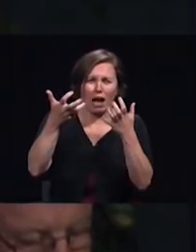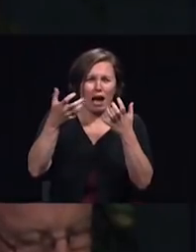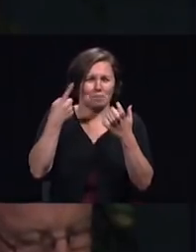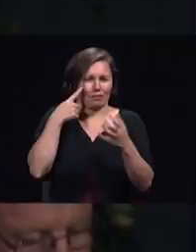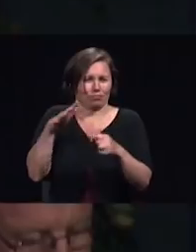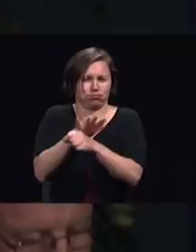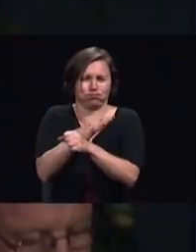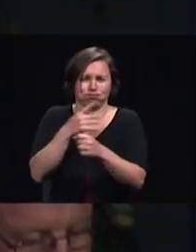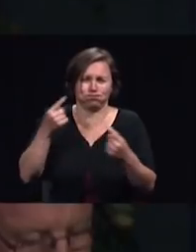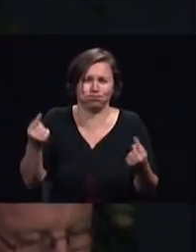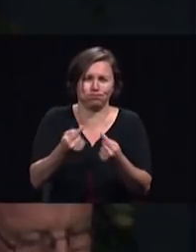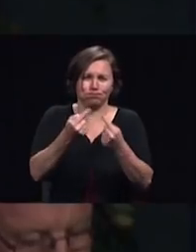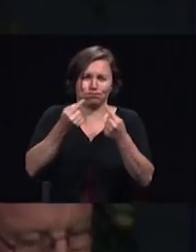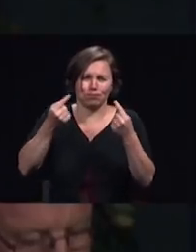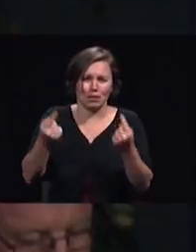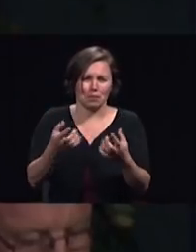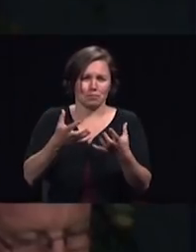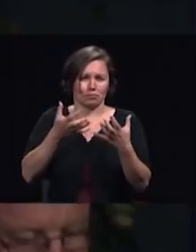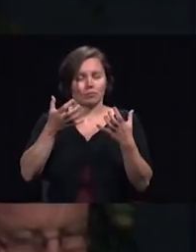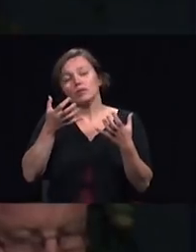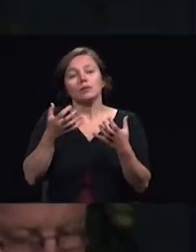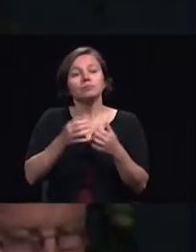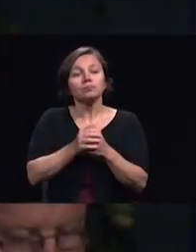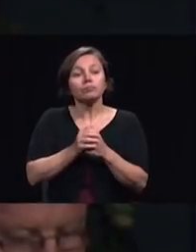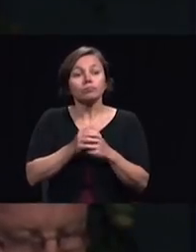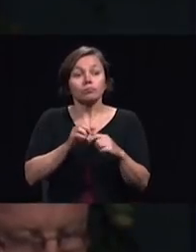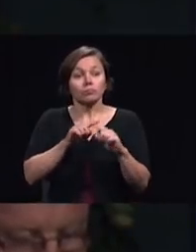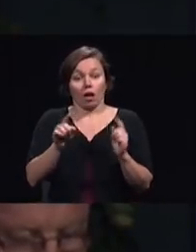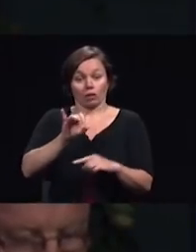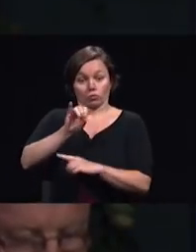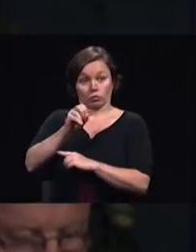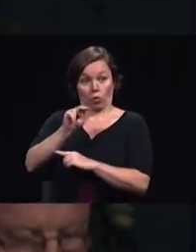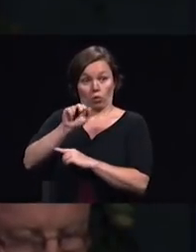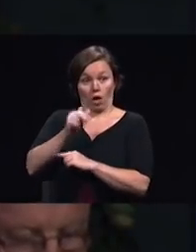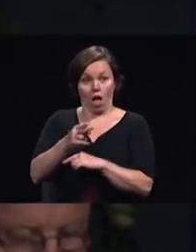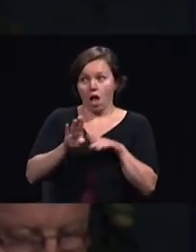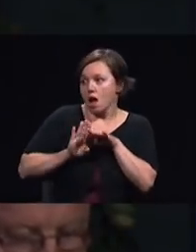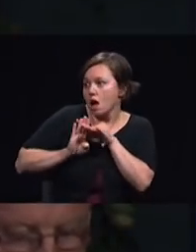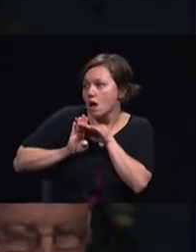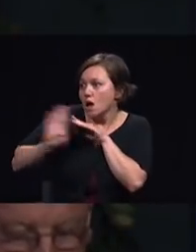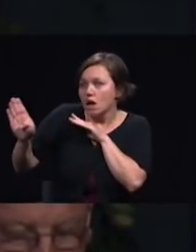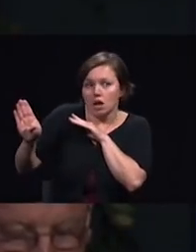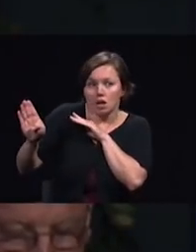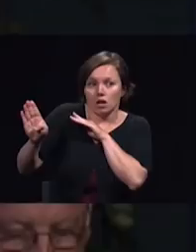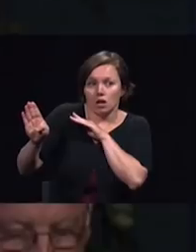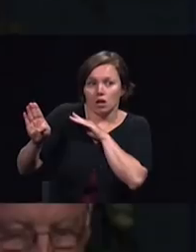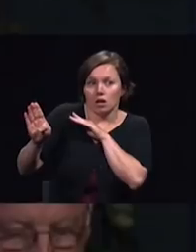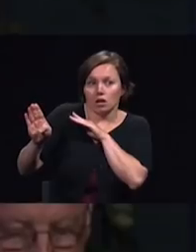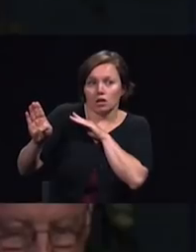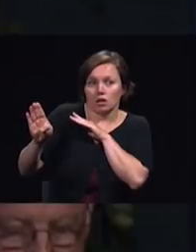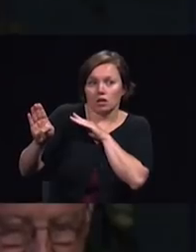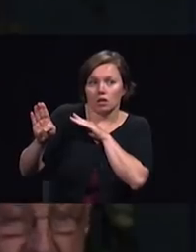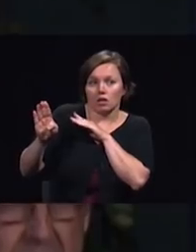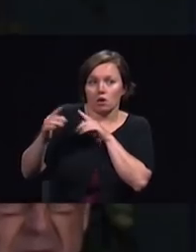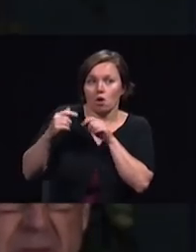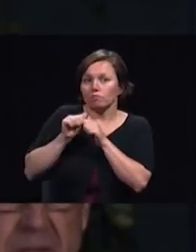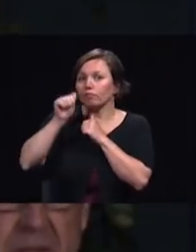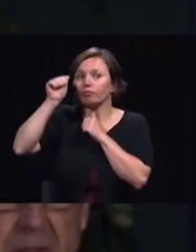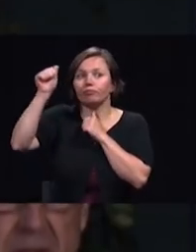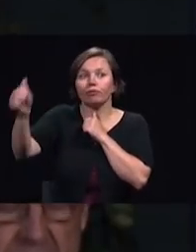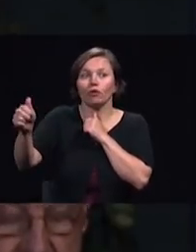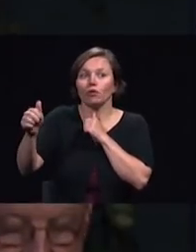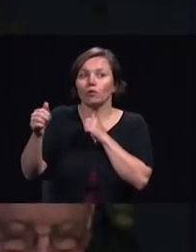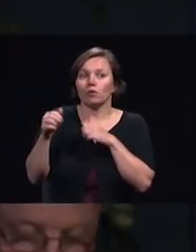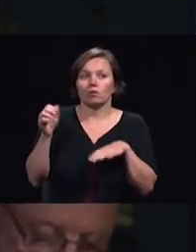Jonah arose to flee to Tarshish from the presence of the Lord you see Nineveh the